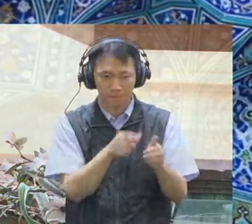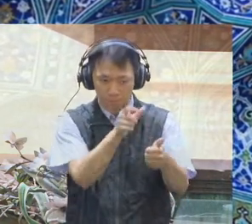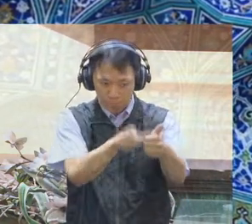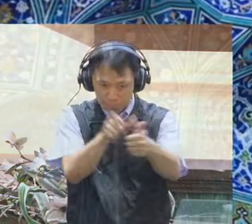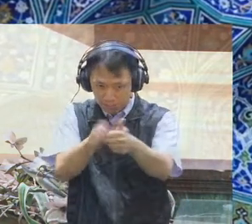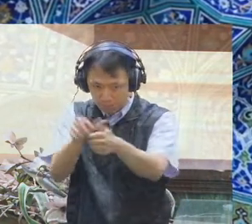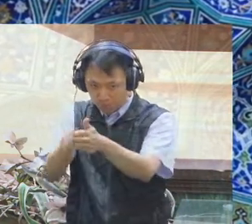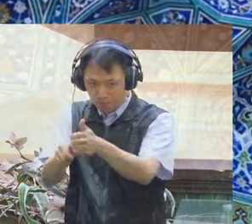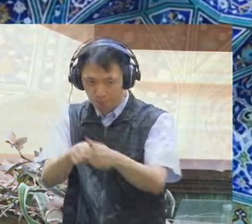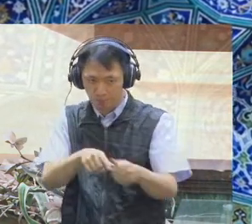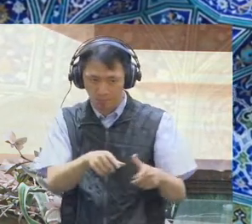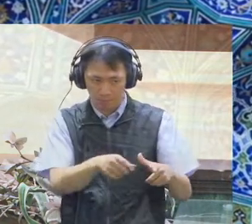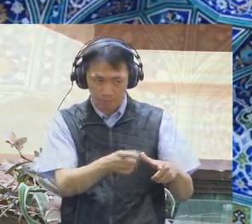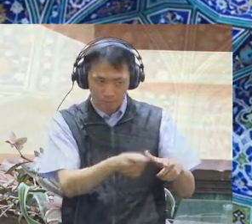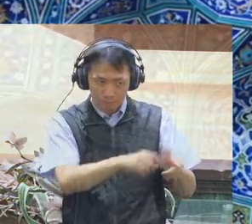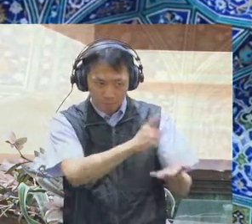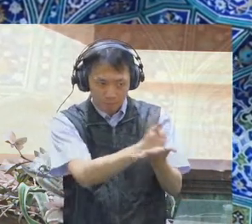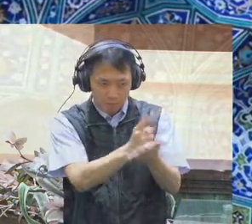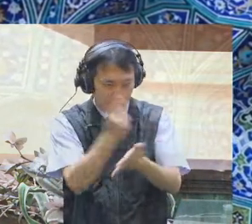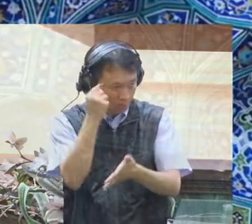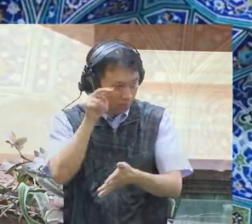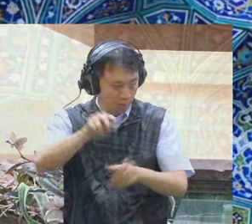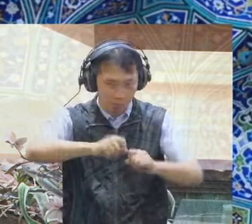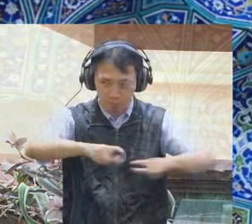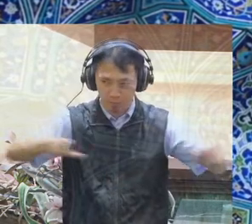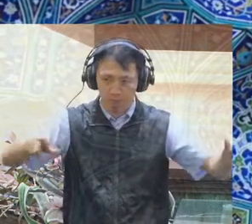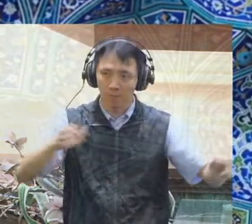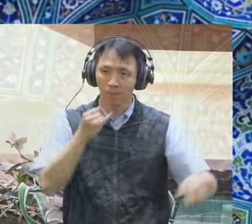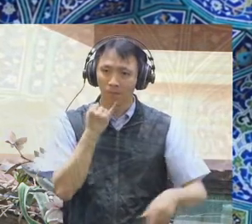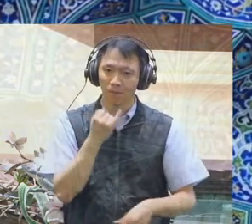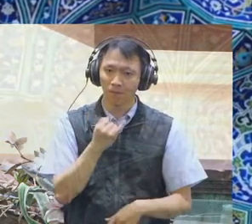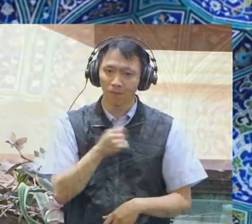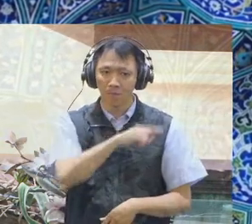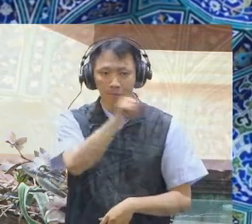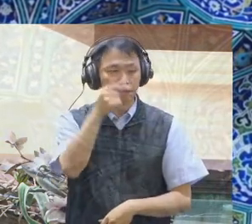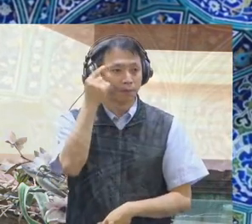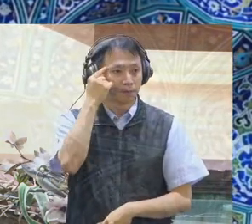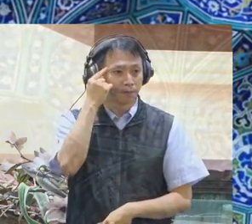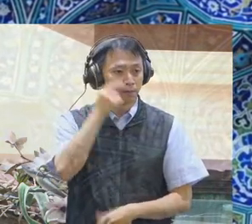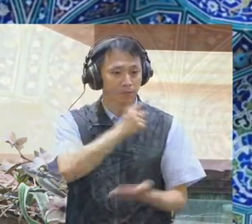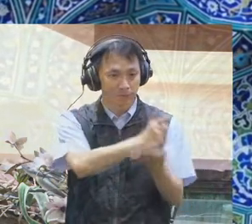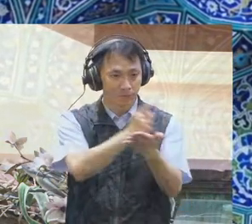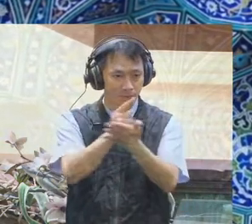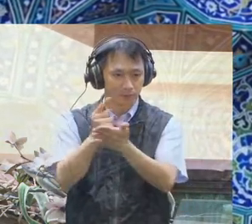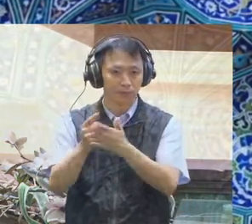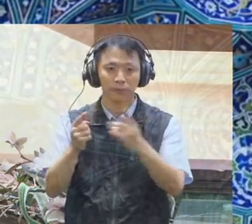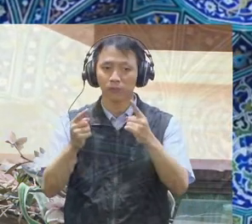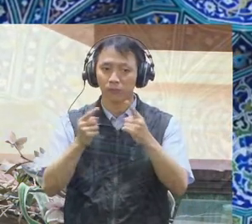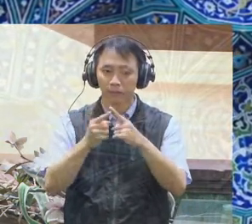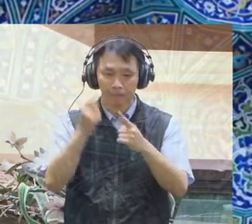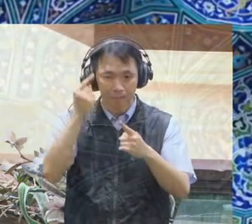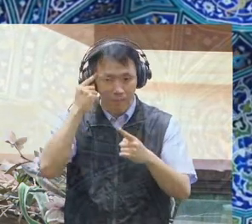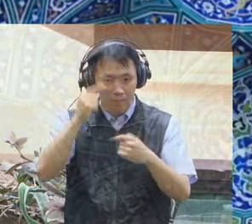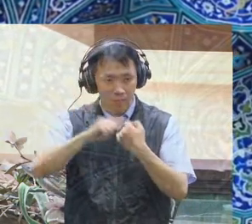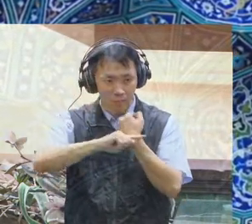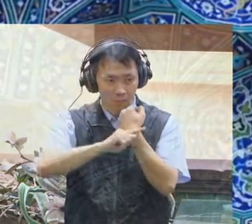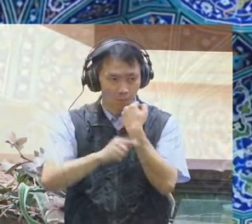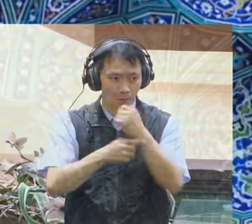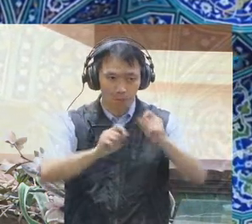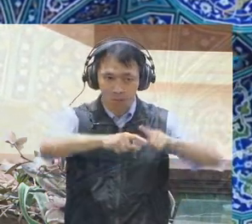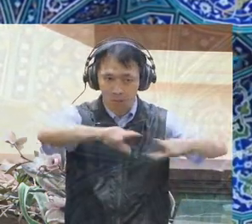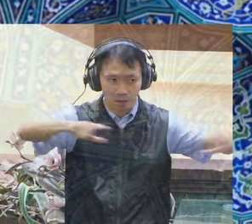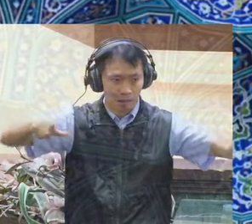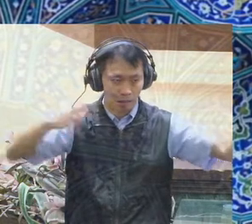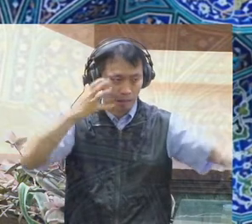and 76,000 genres. Democracy has some thousands of interest groups and hundreds of thousands of issues in sub-issue